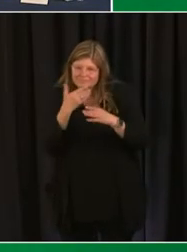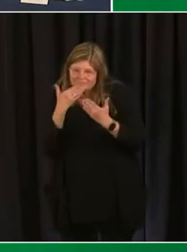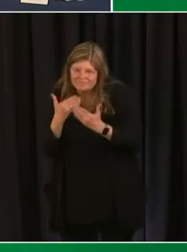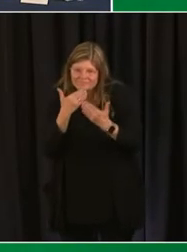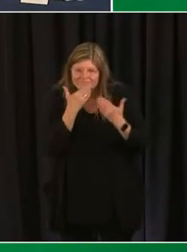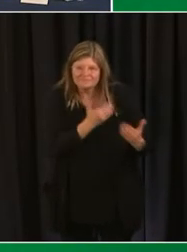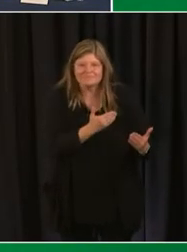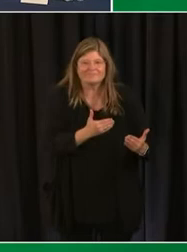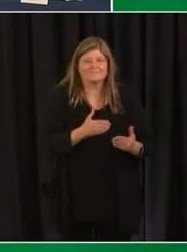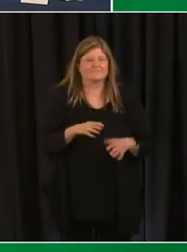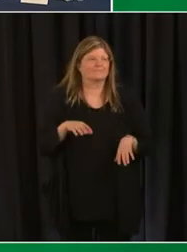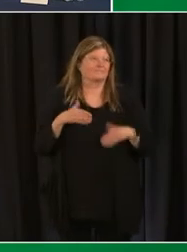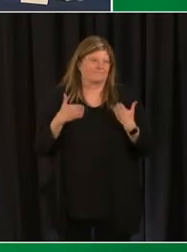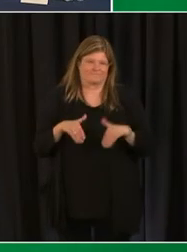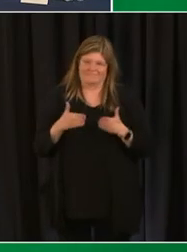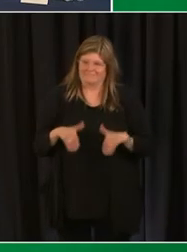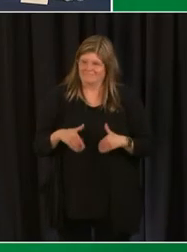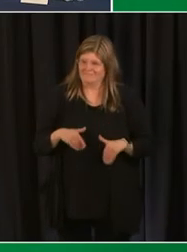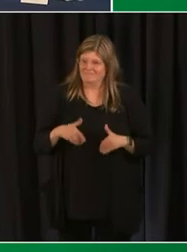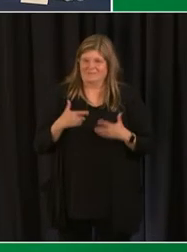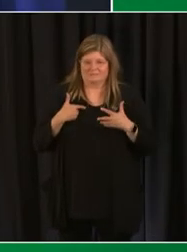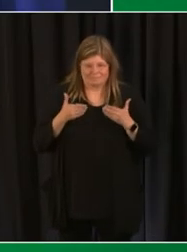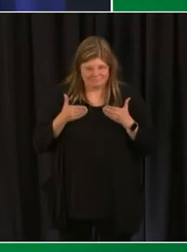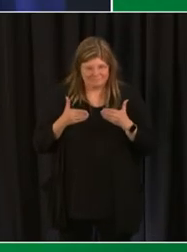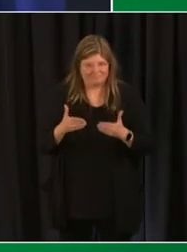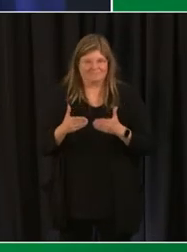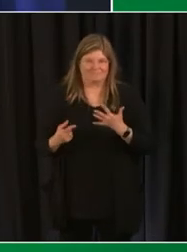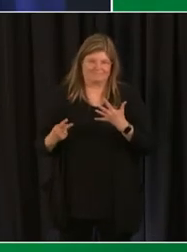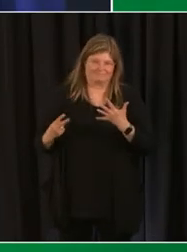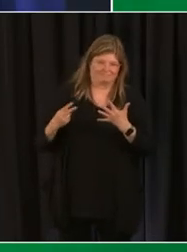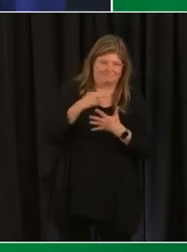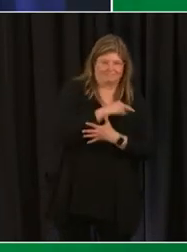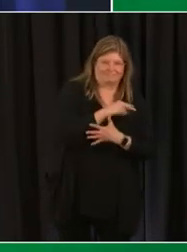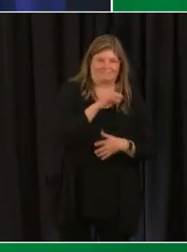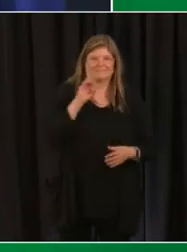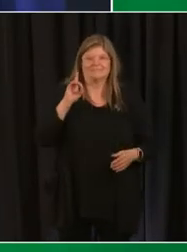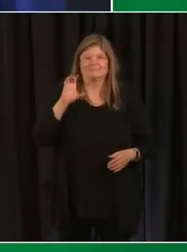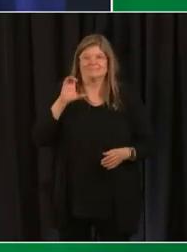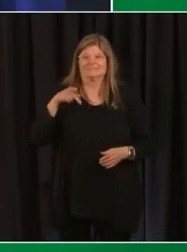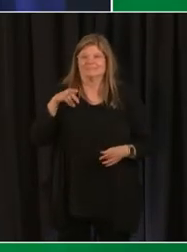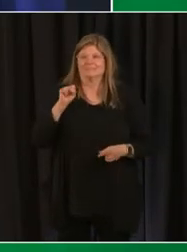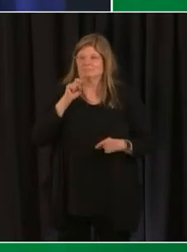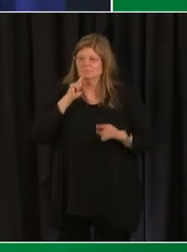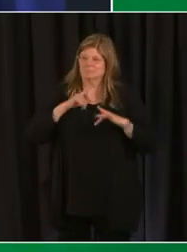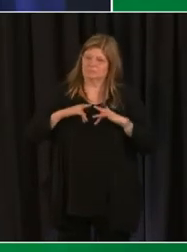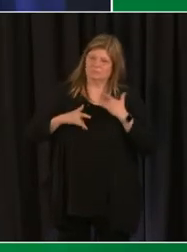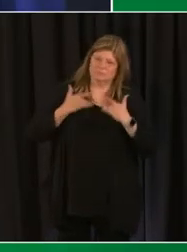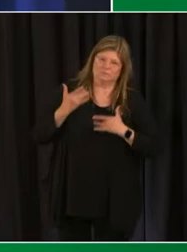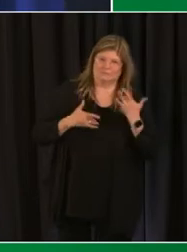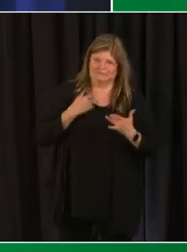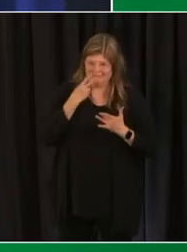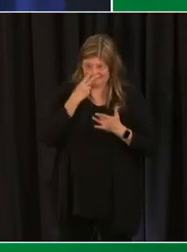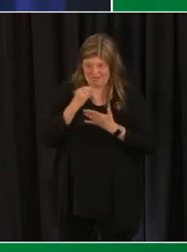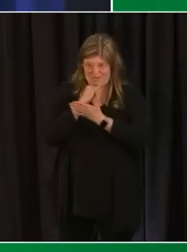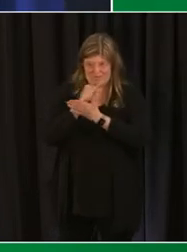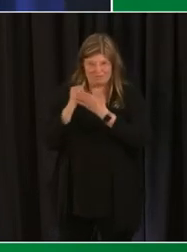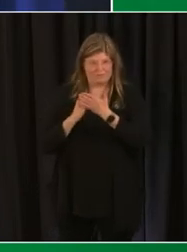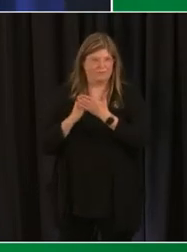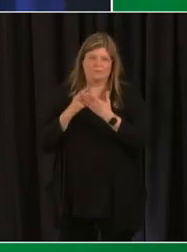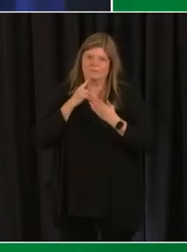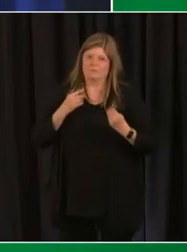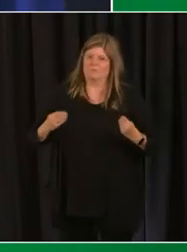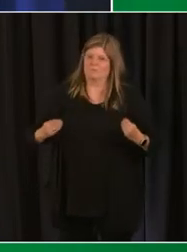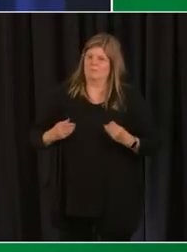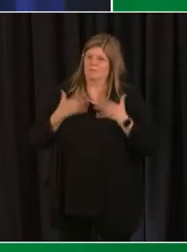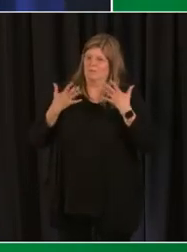dcps is moving forward across our district it is exciting to see that the arts are still alive and well during